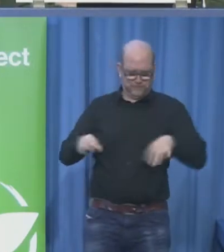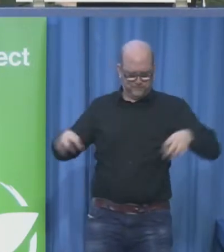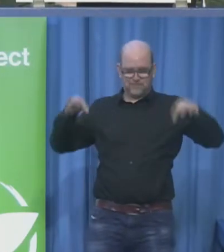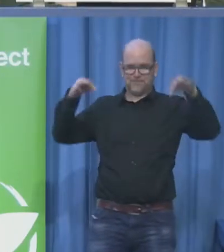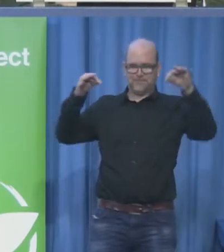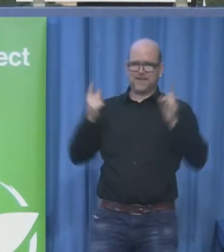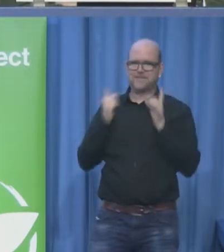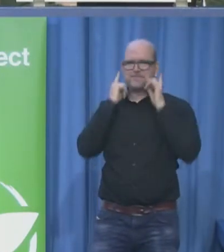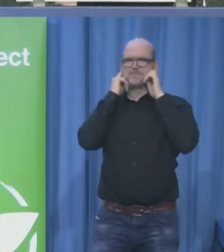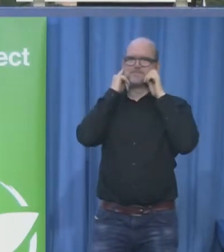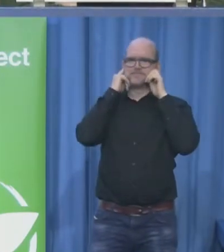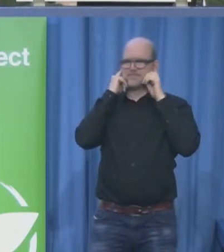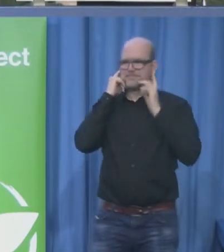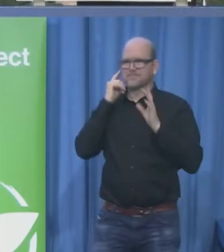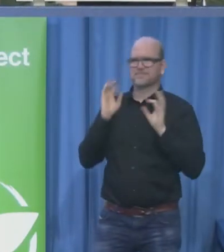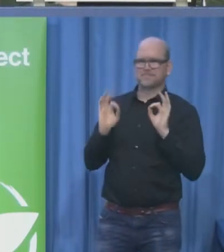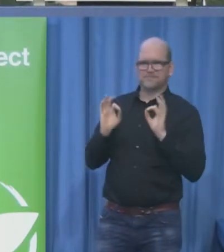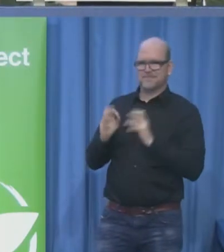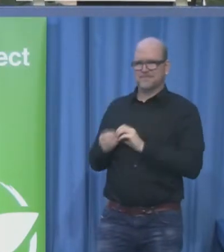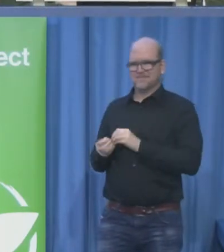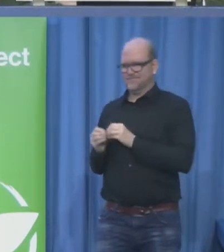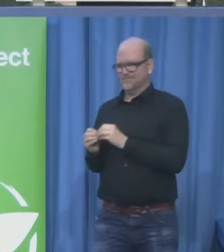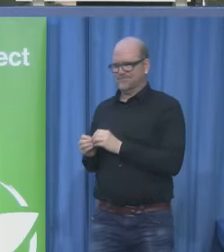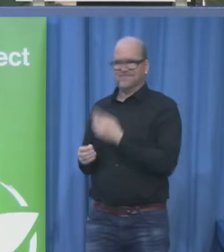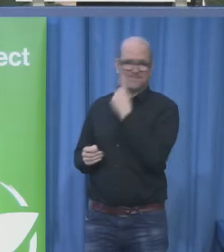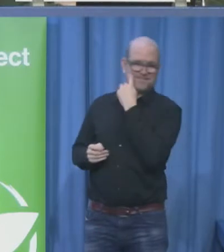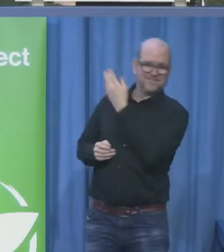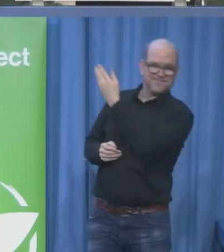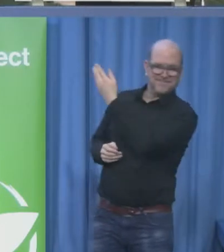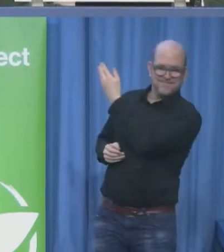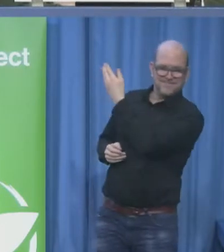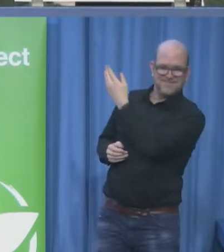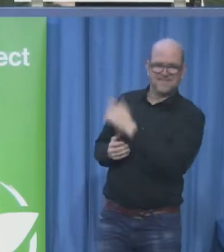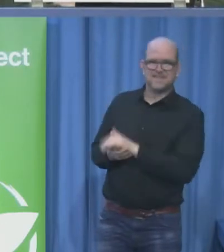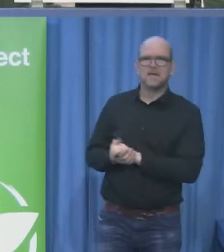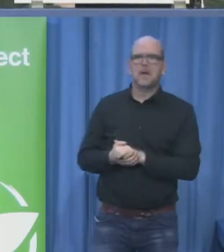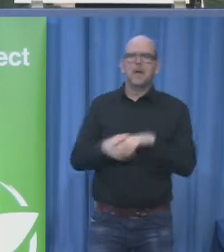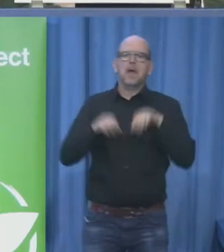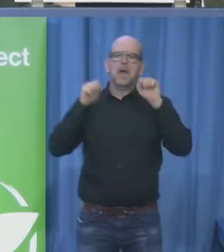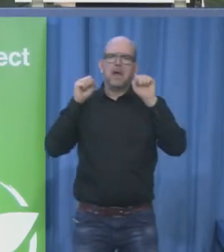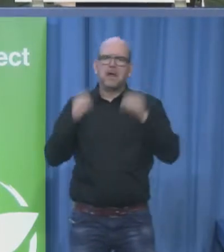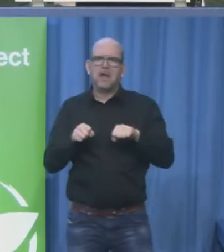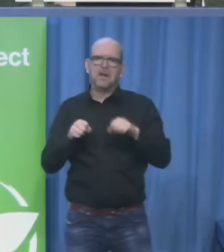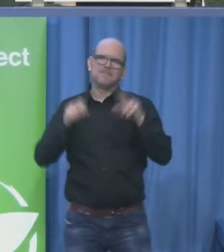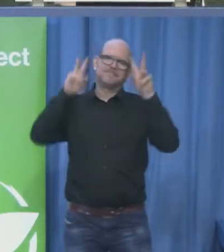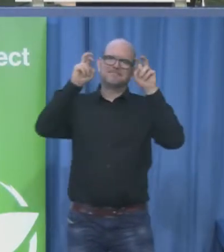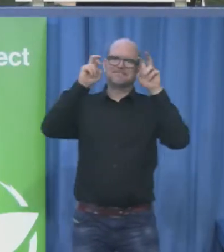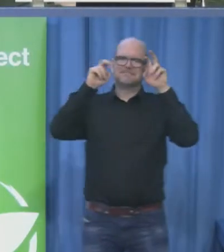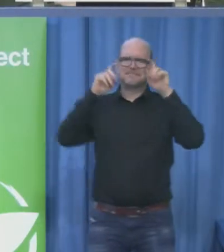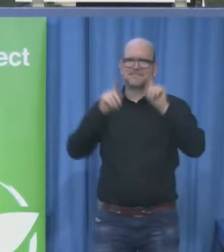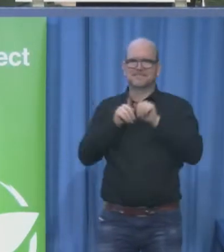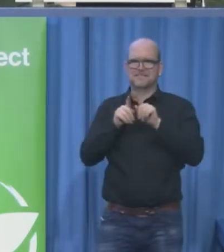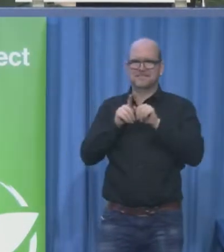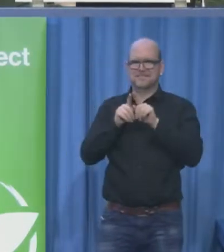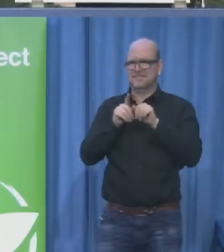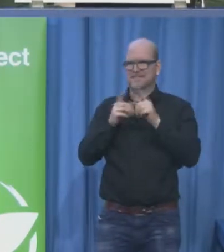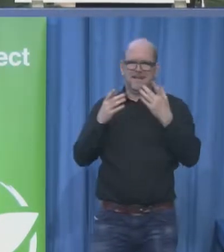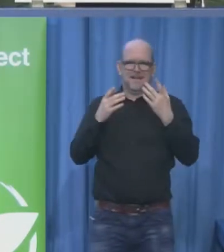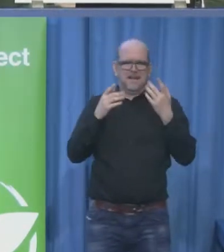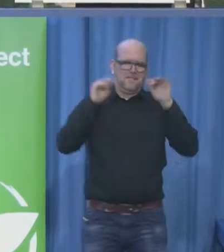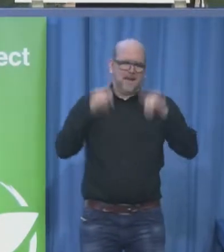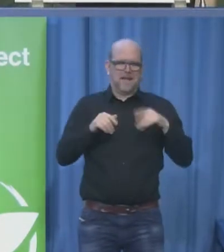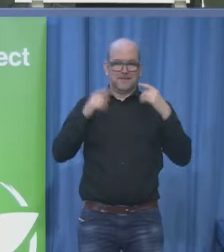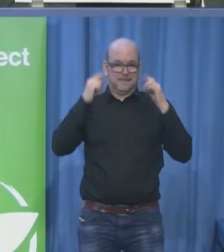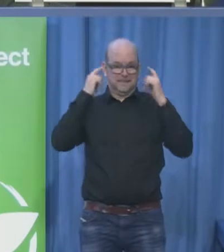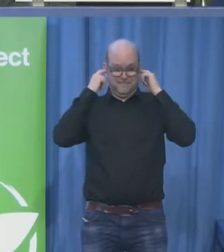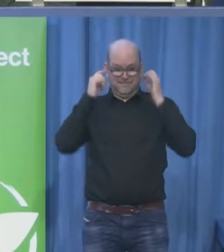face we've still got tangly headphones you can spot talking cash machines because they're the ones with the the headphone socket on the on